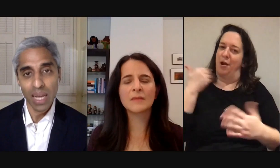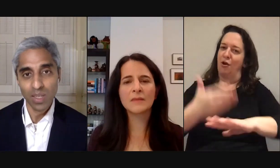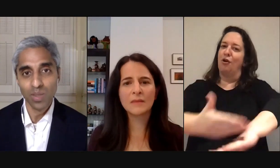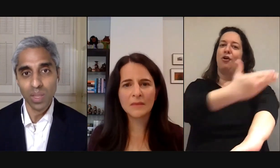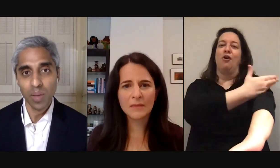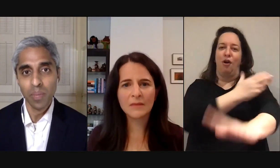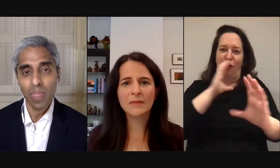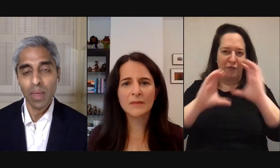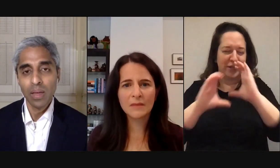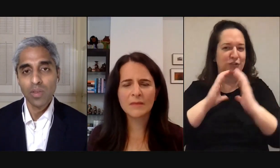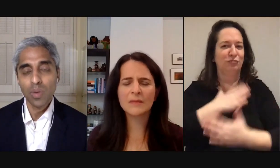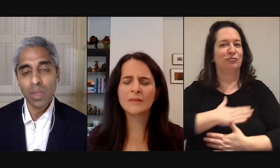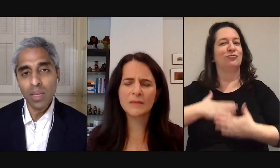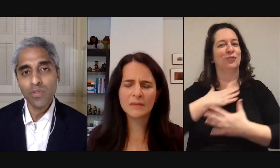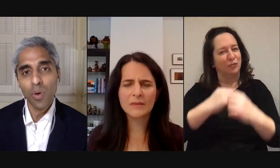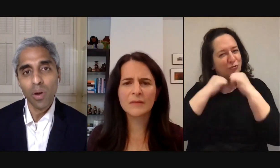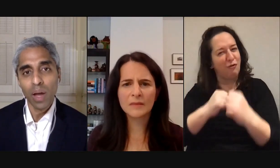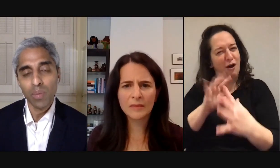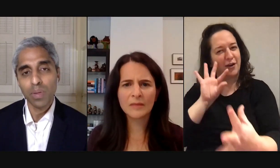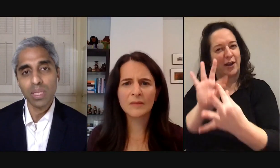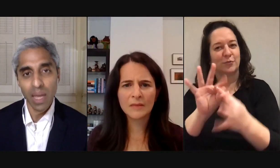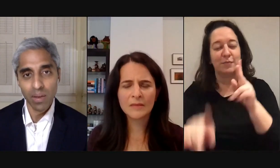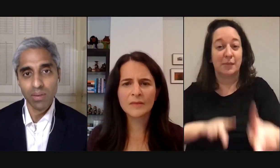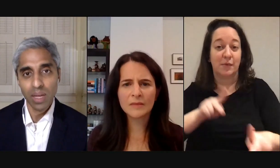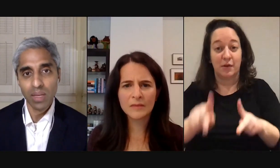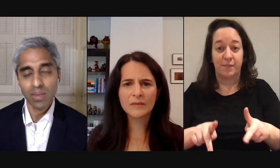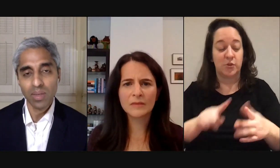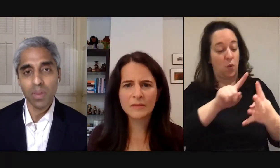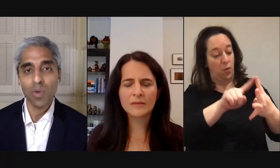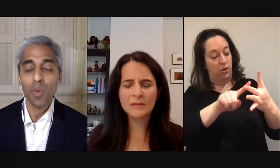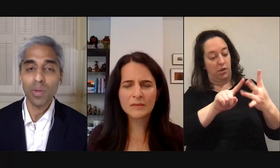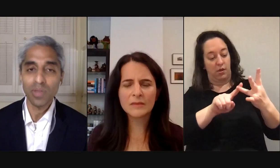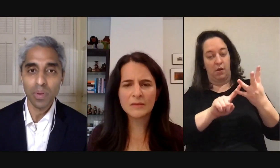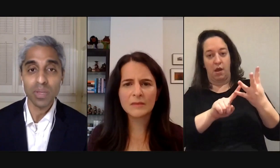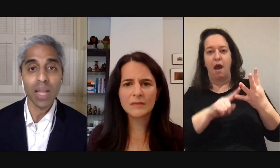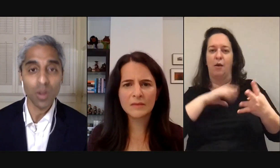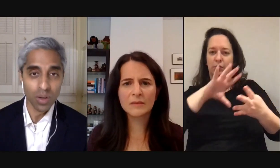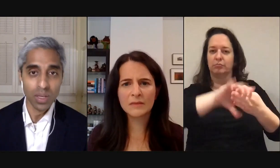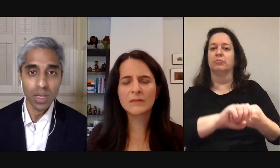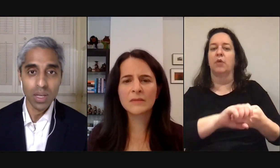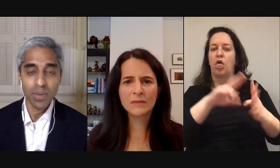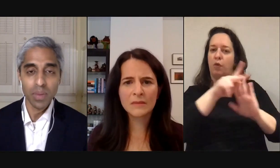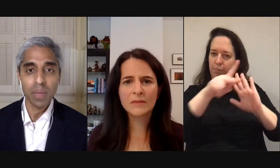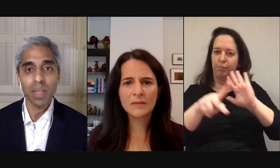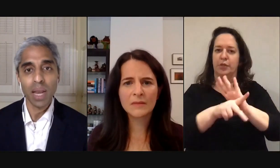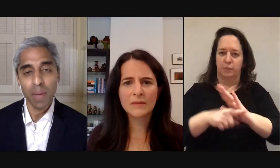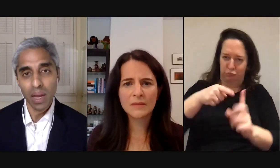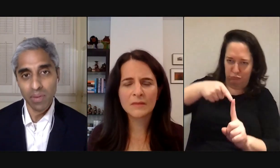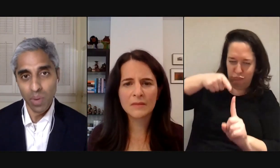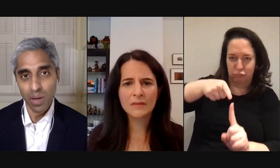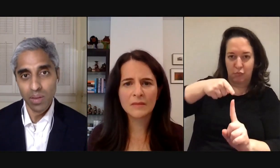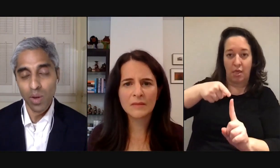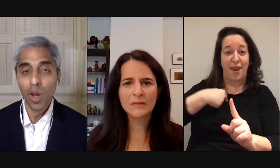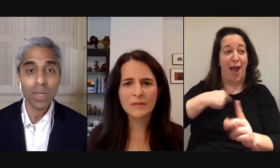stronger connections with them so these four i would put together as some of the core principles that i learned from the people that